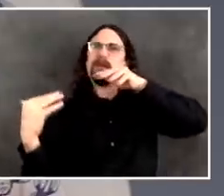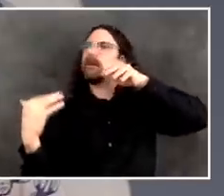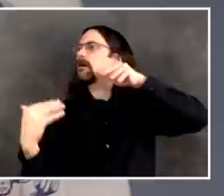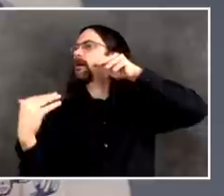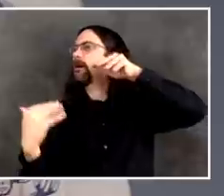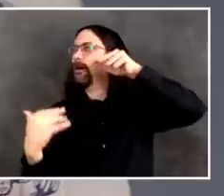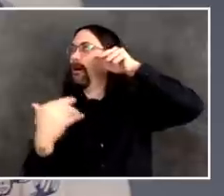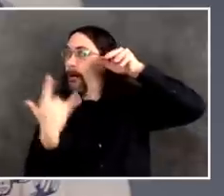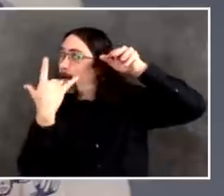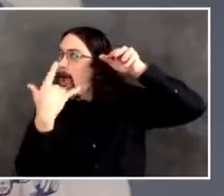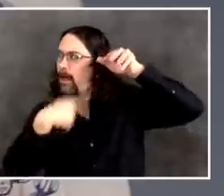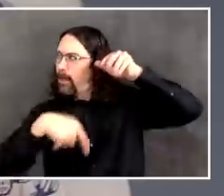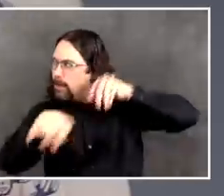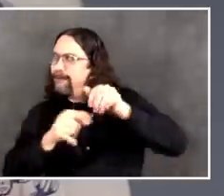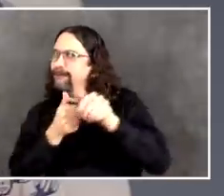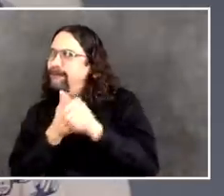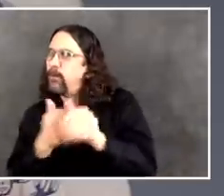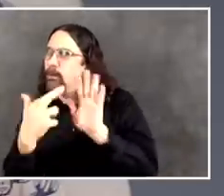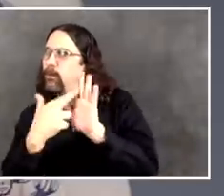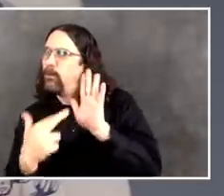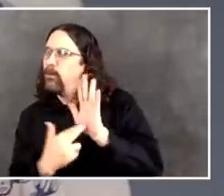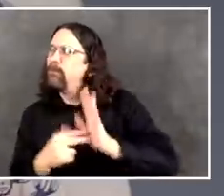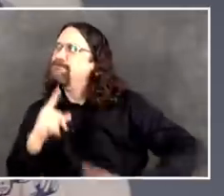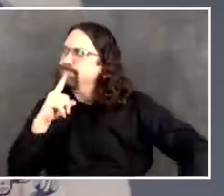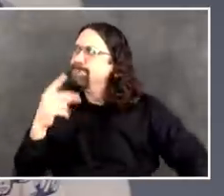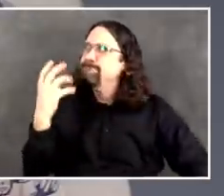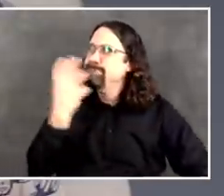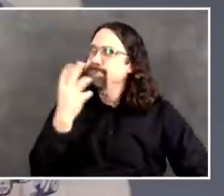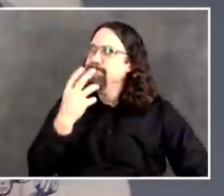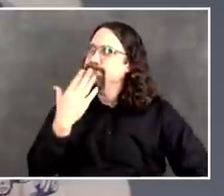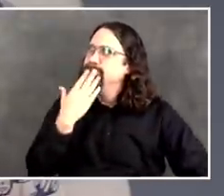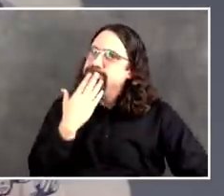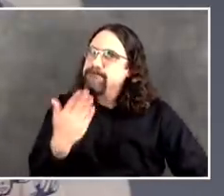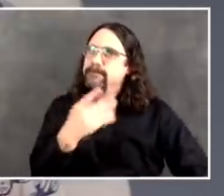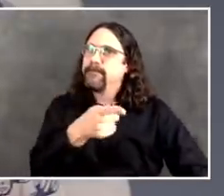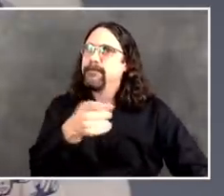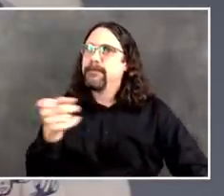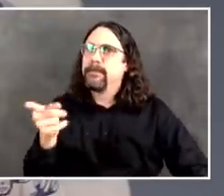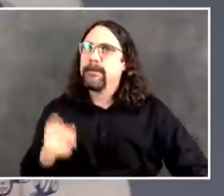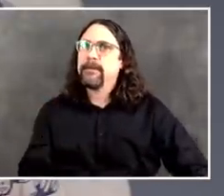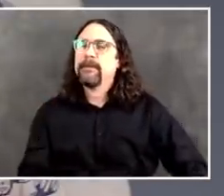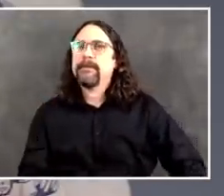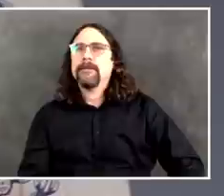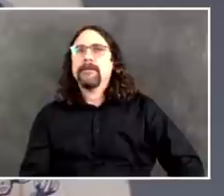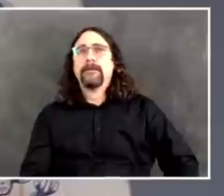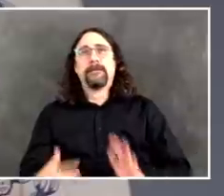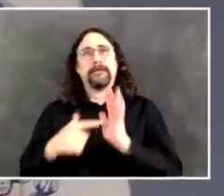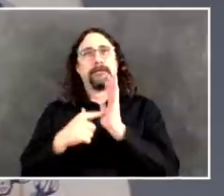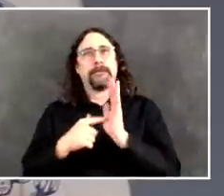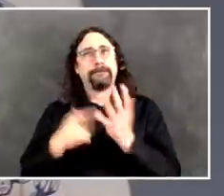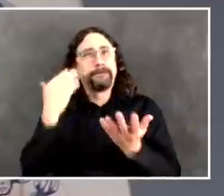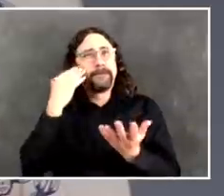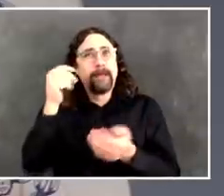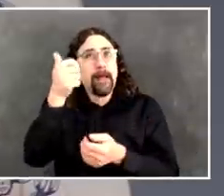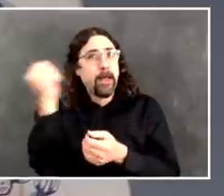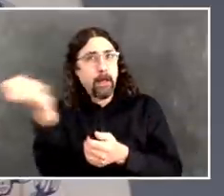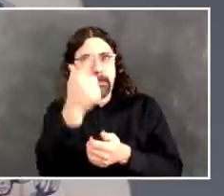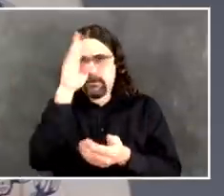use the hand sanitizer even you're depriving the disease of yet another avenue.